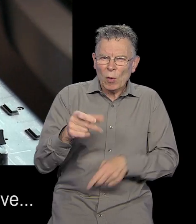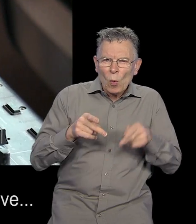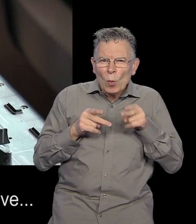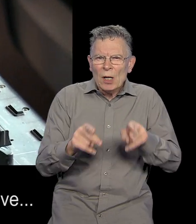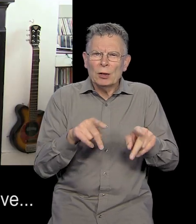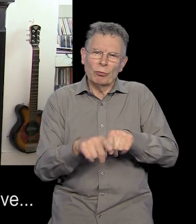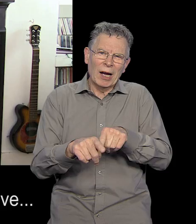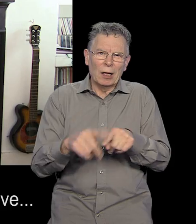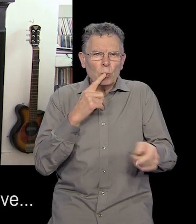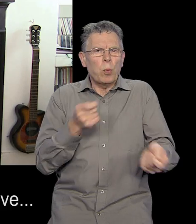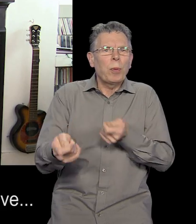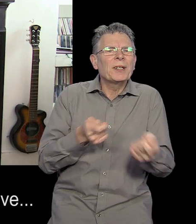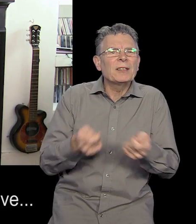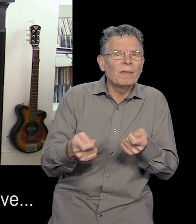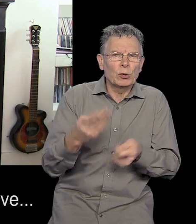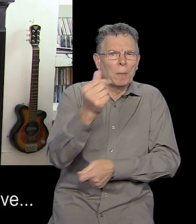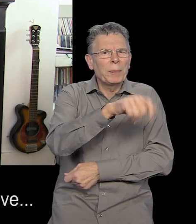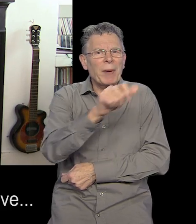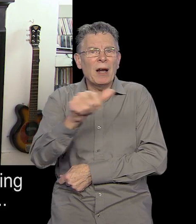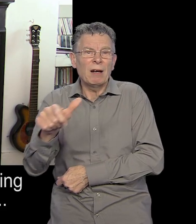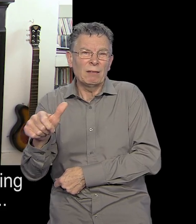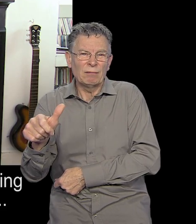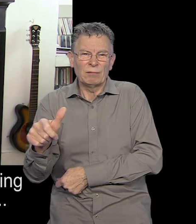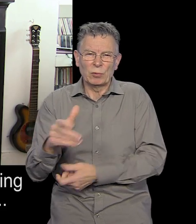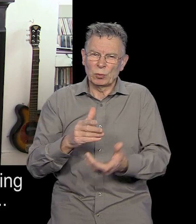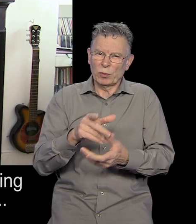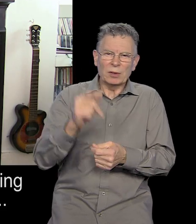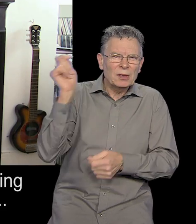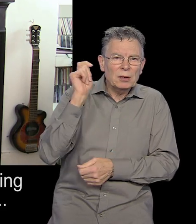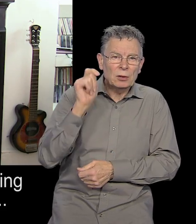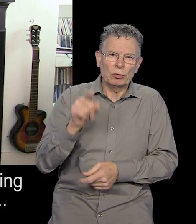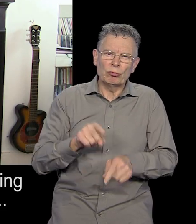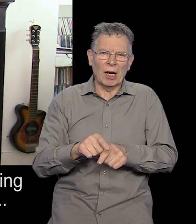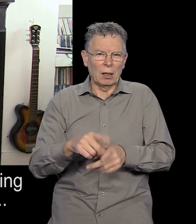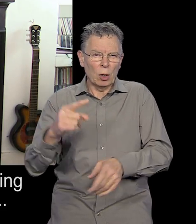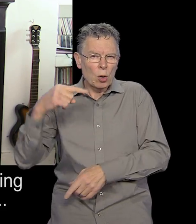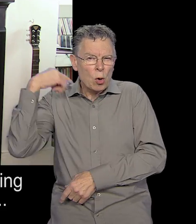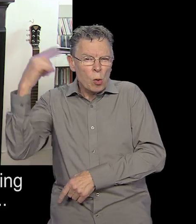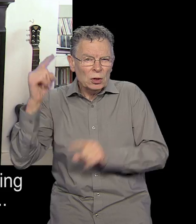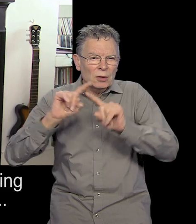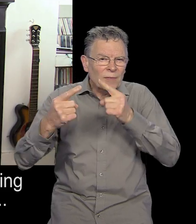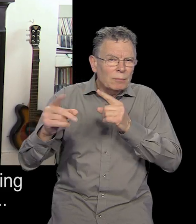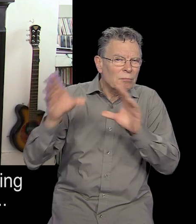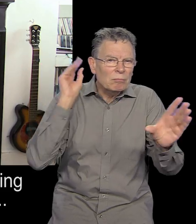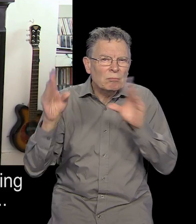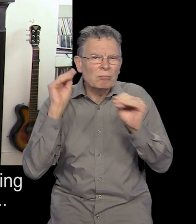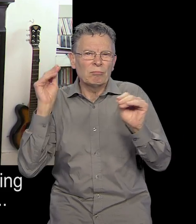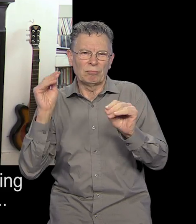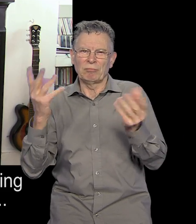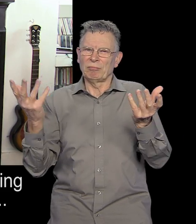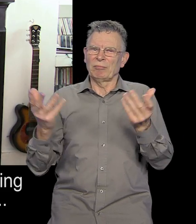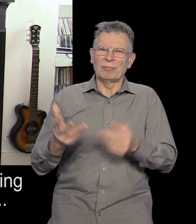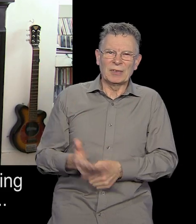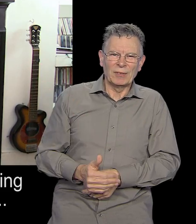There are obvious coping mechanisms for people who've just got tinnitus, just introducing ambient noise